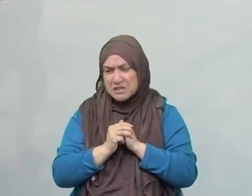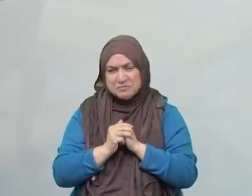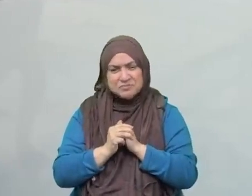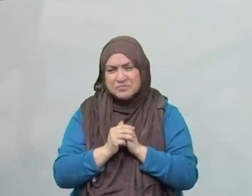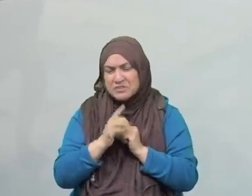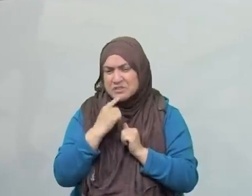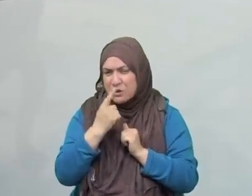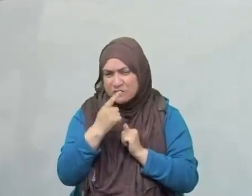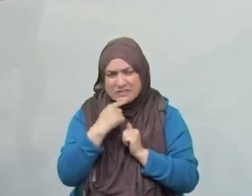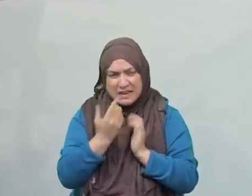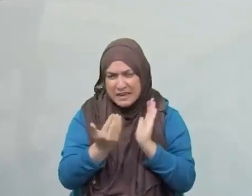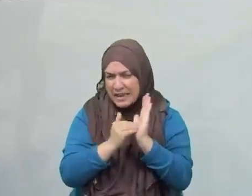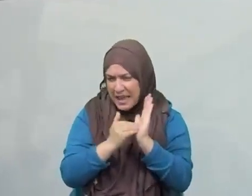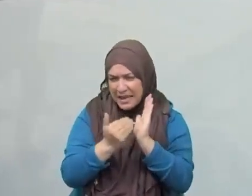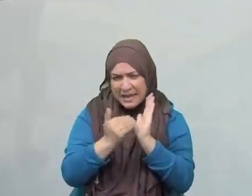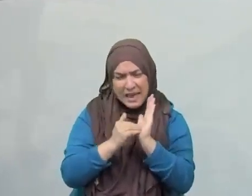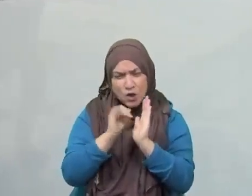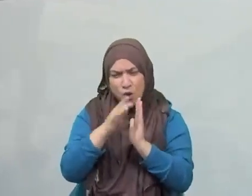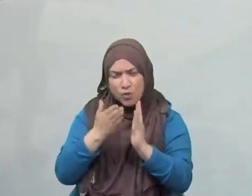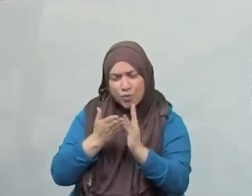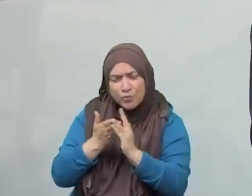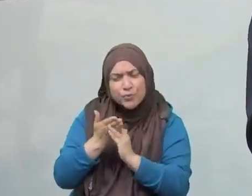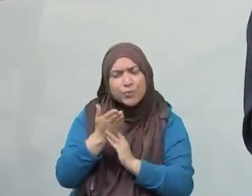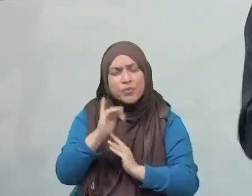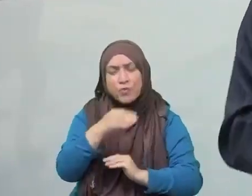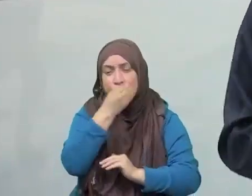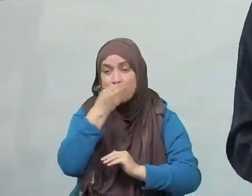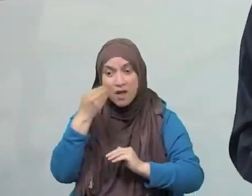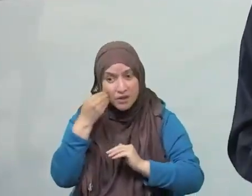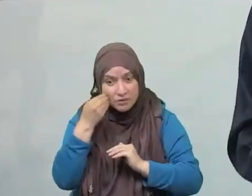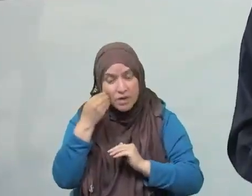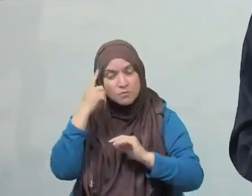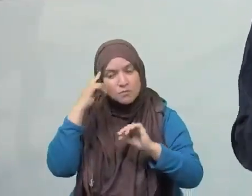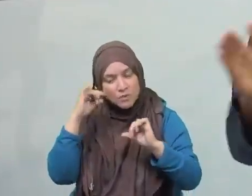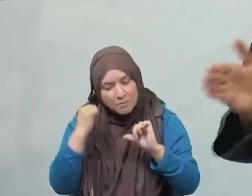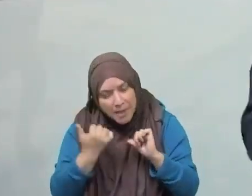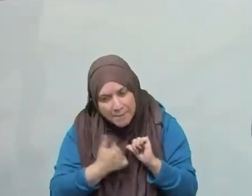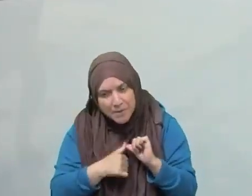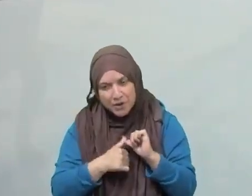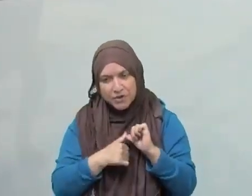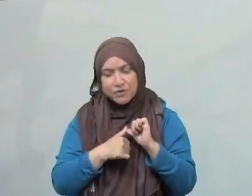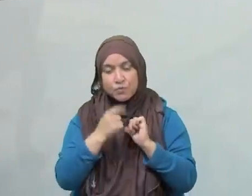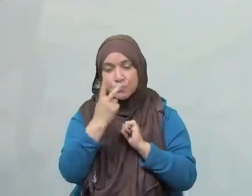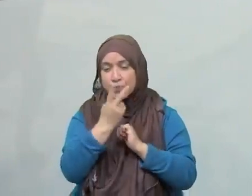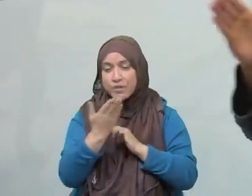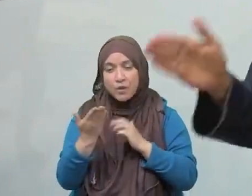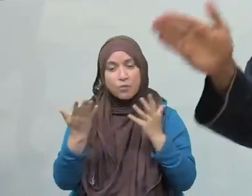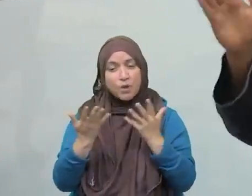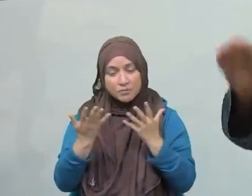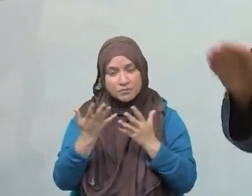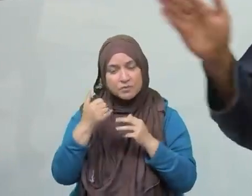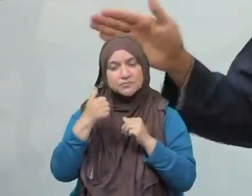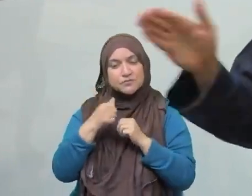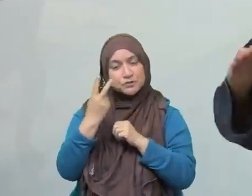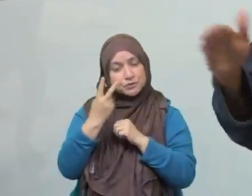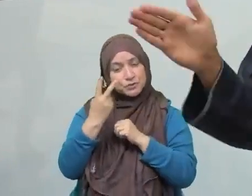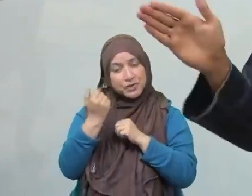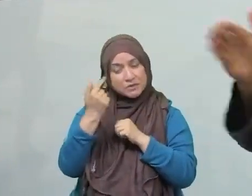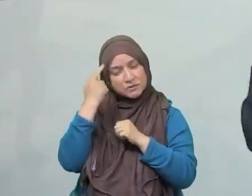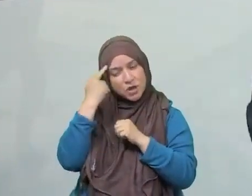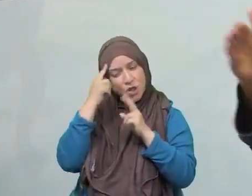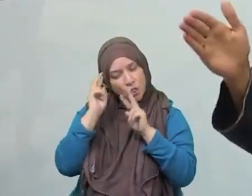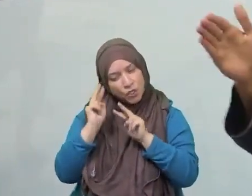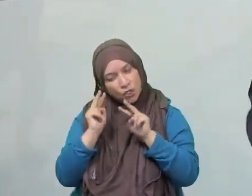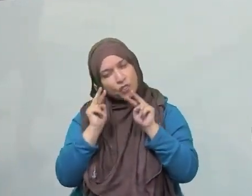And they said we can take insights from two things. Number one, look at the way the Prophet's